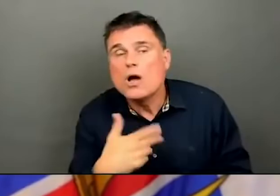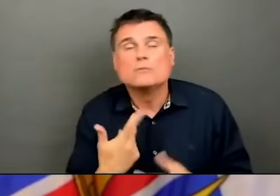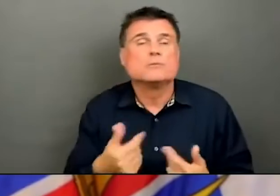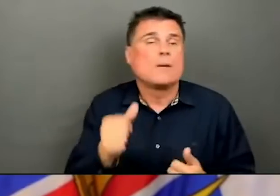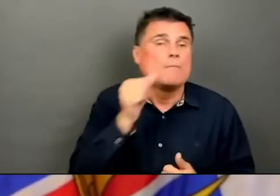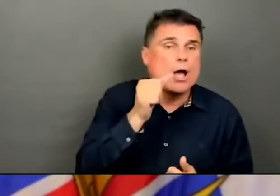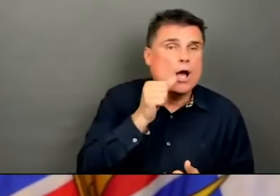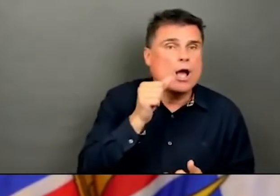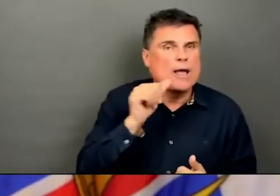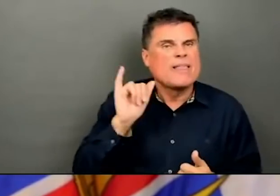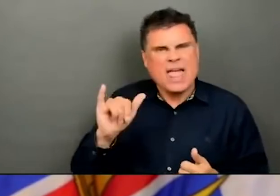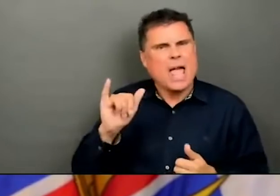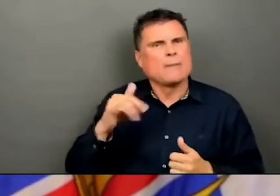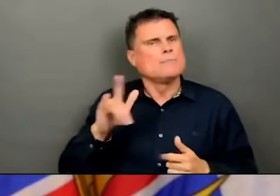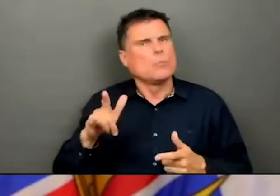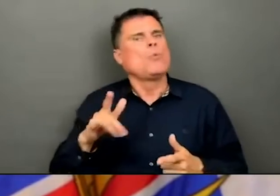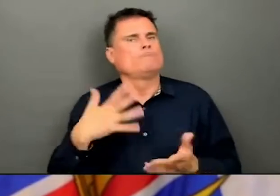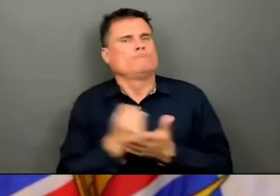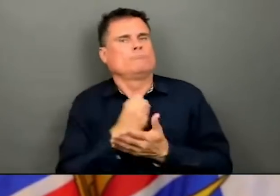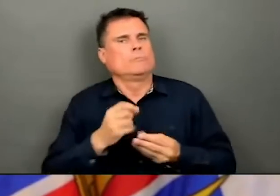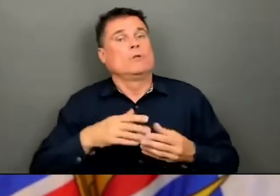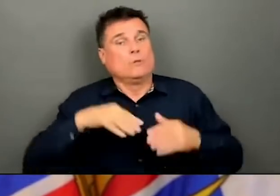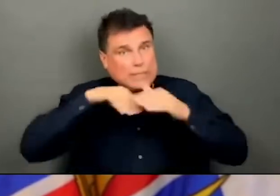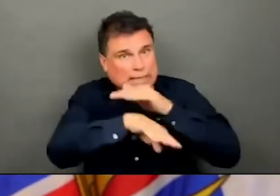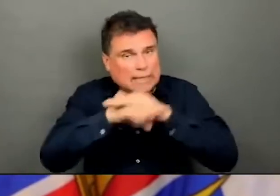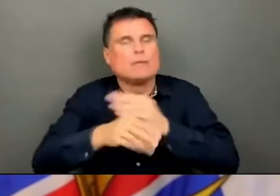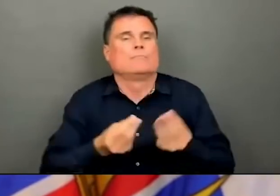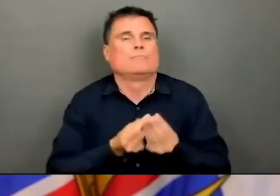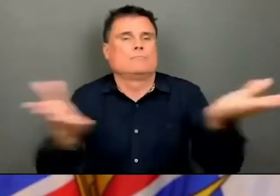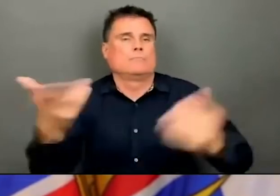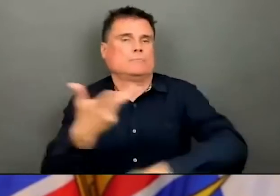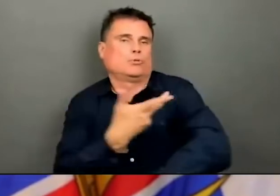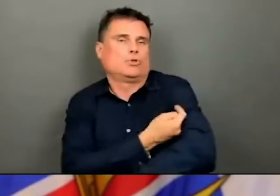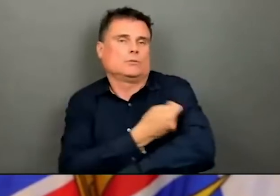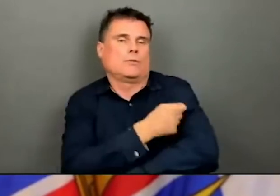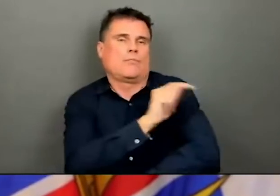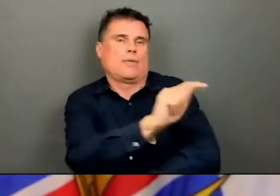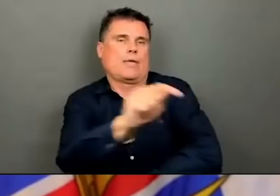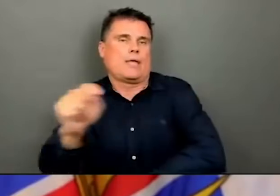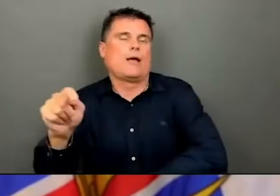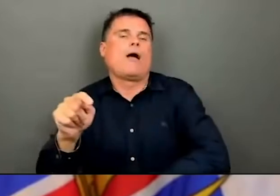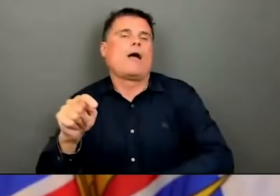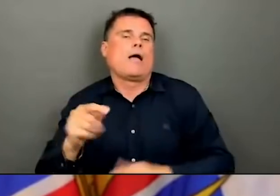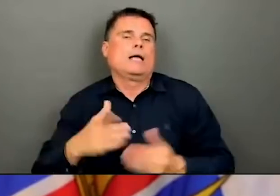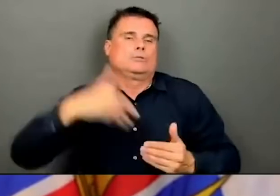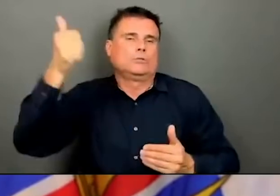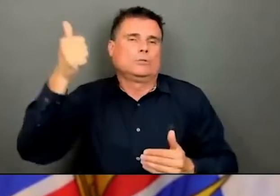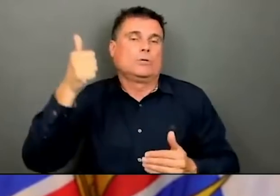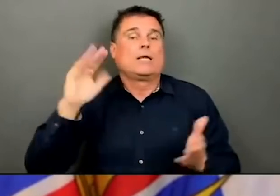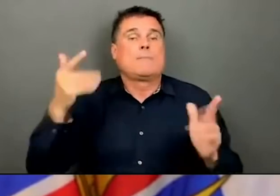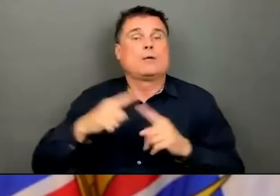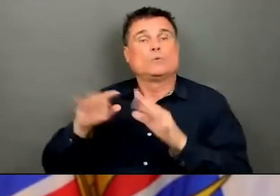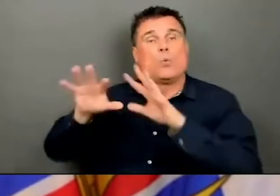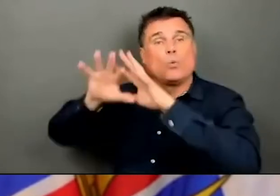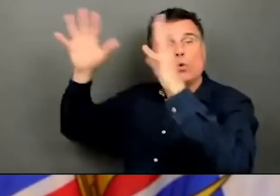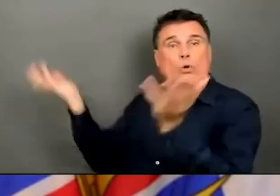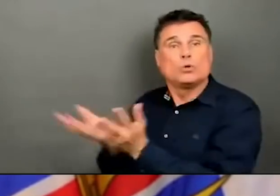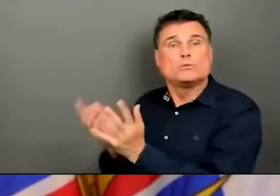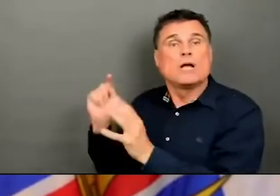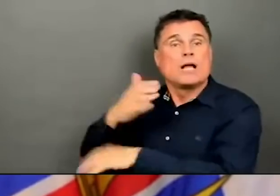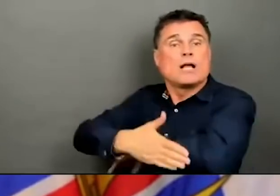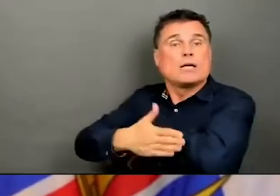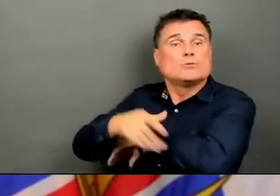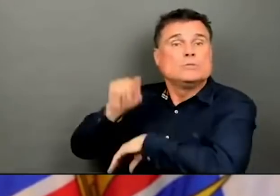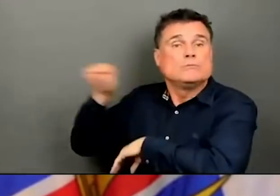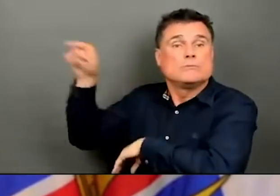that's been really, really effective. Where we have seen transmission in countries around the world, and I think about the UK and the rapid